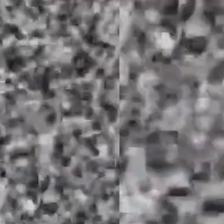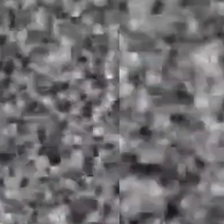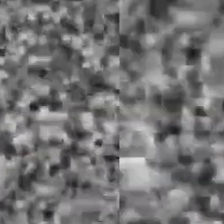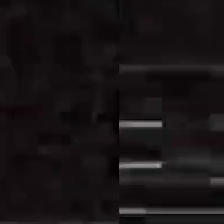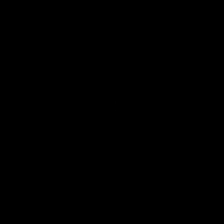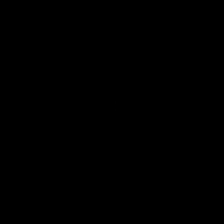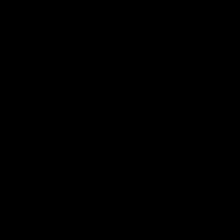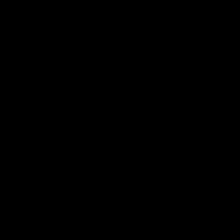Thank you. you.